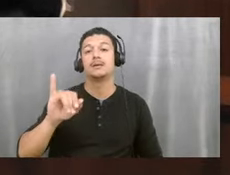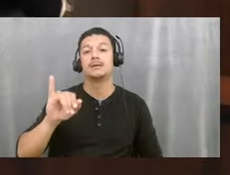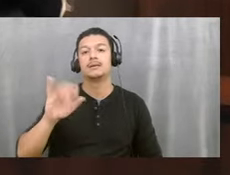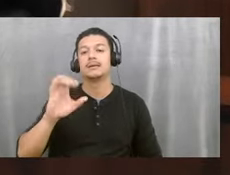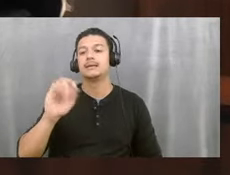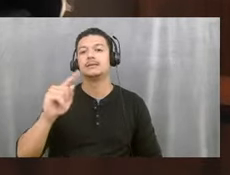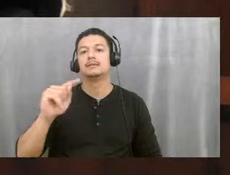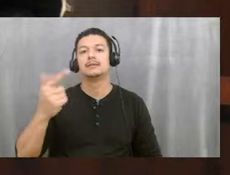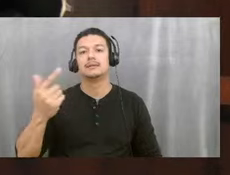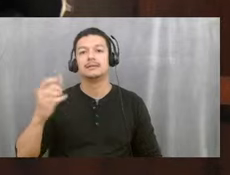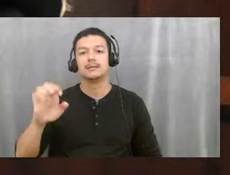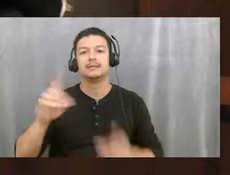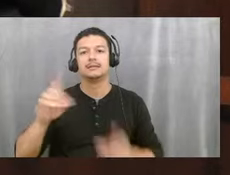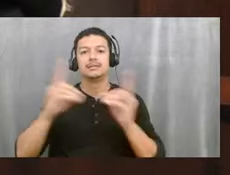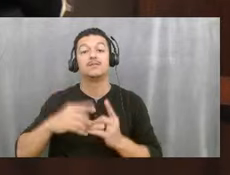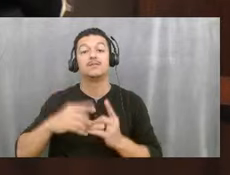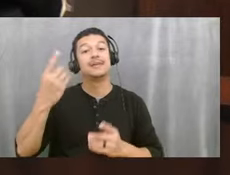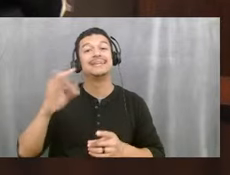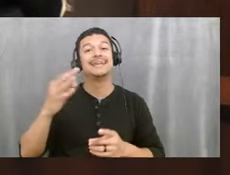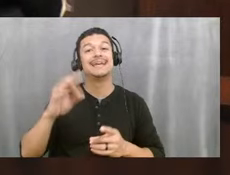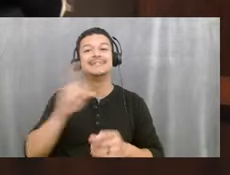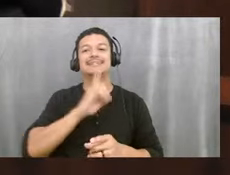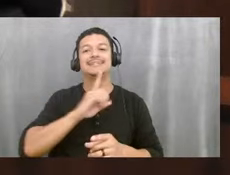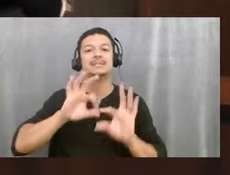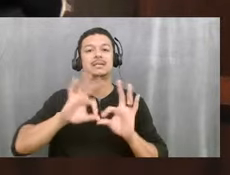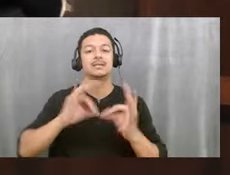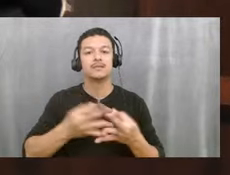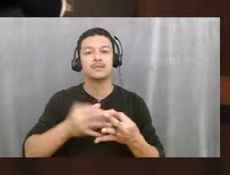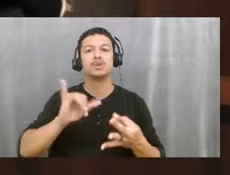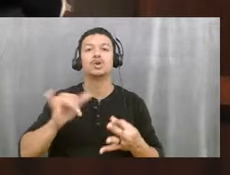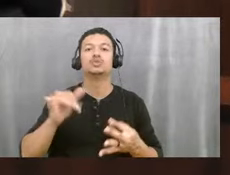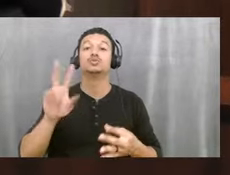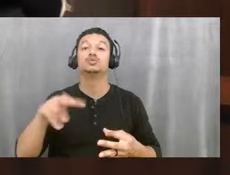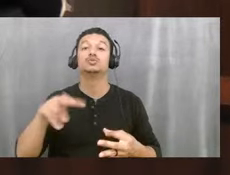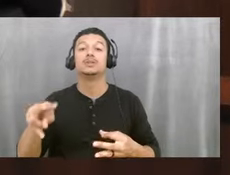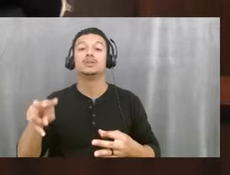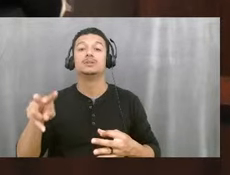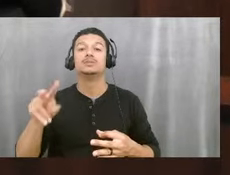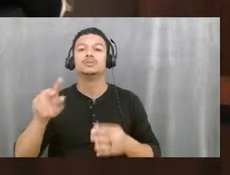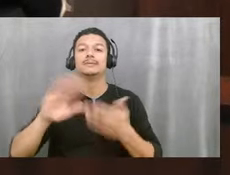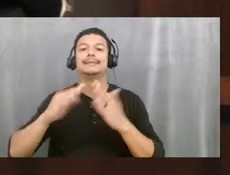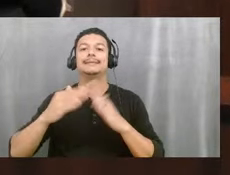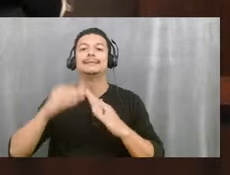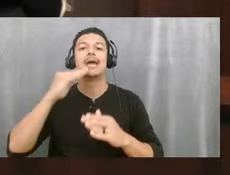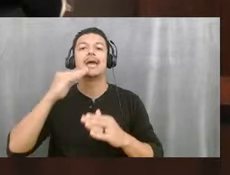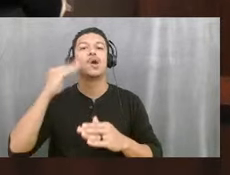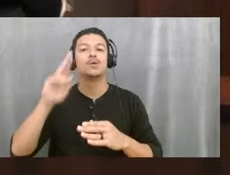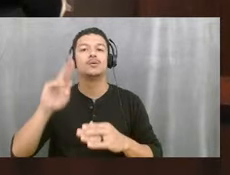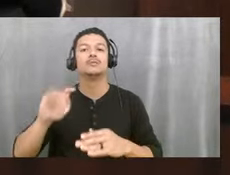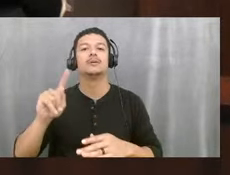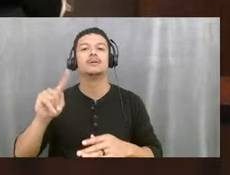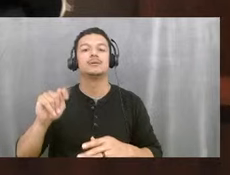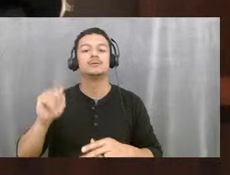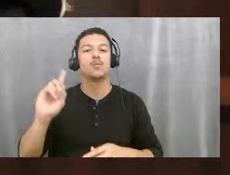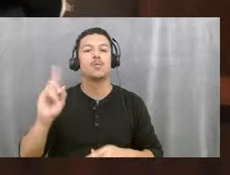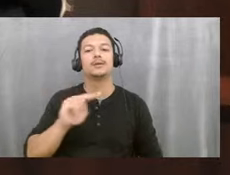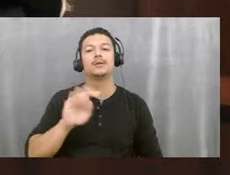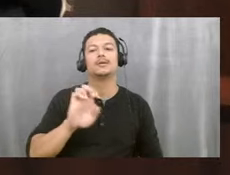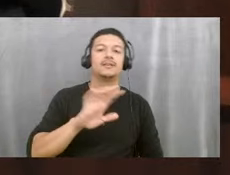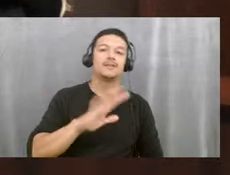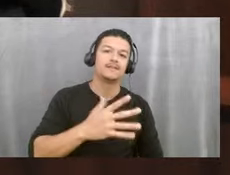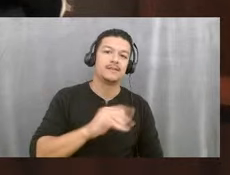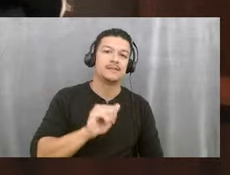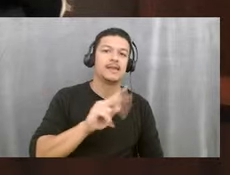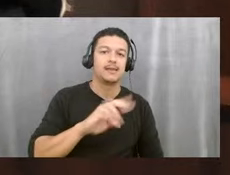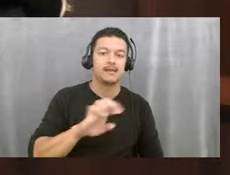-family units and 22 townhome units, property generally located between Northeast 5th Avenue and Northeast 4th Avenue